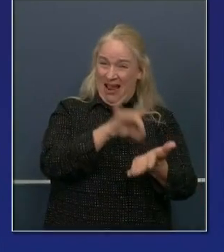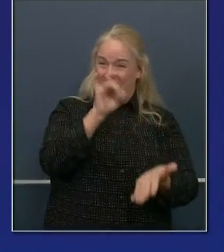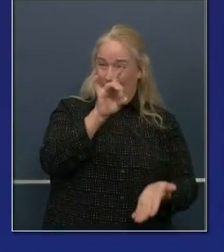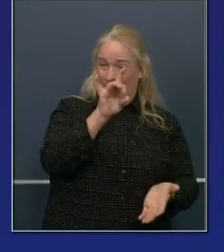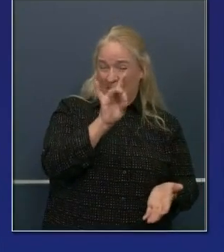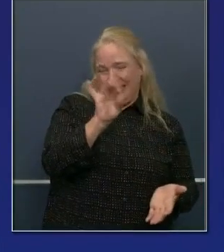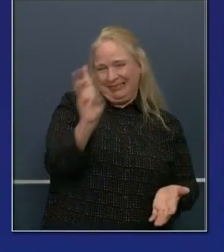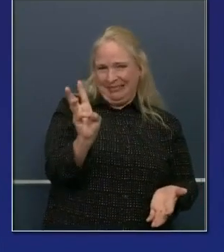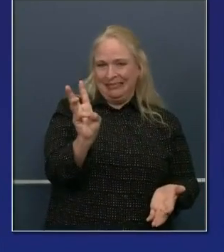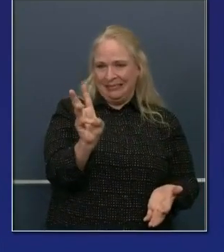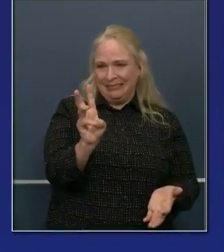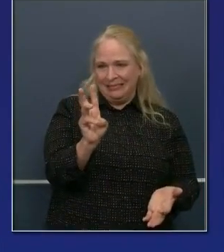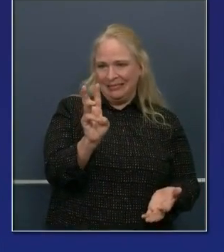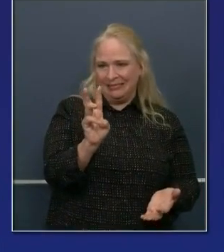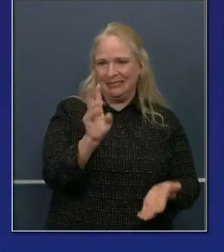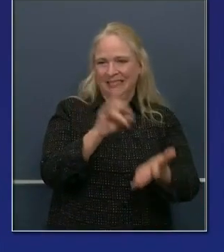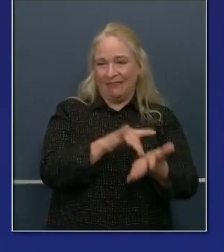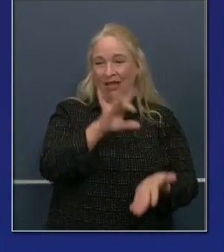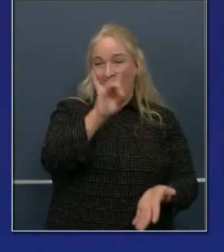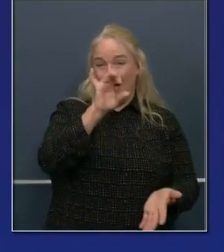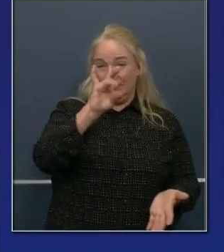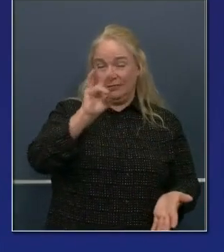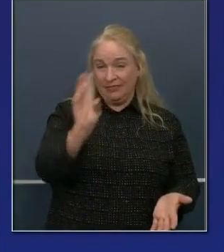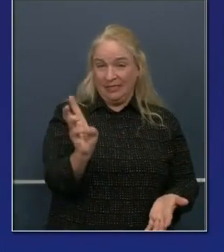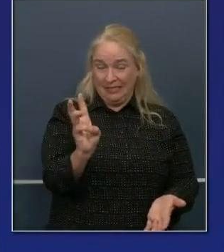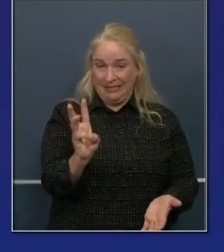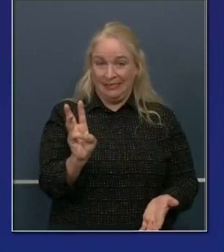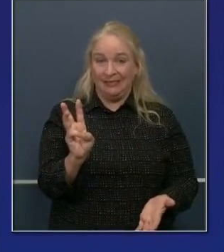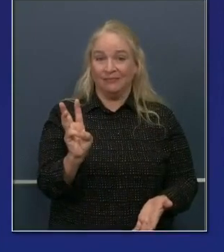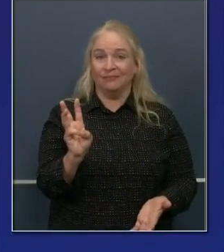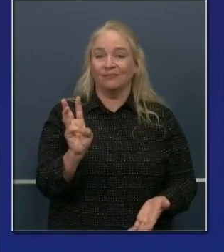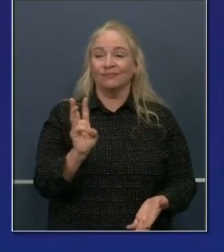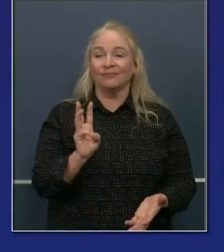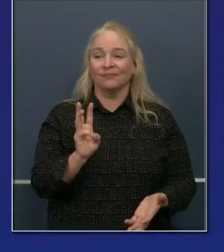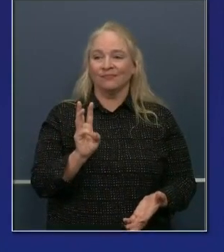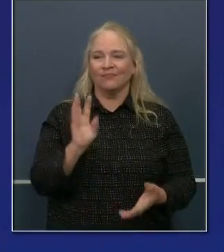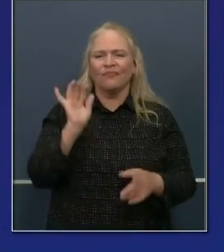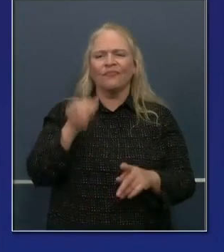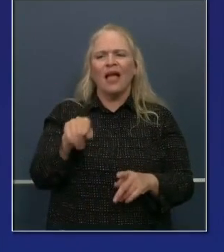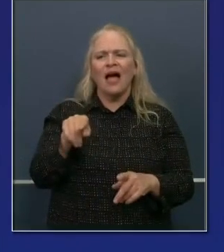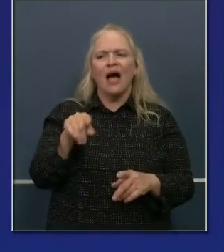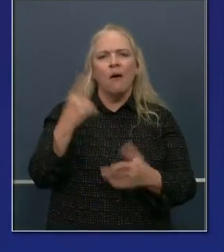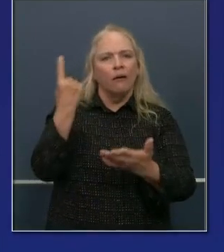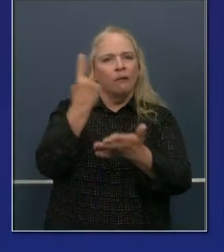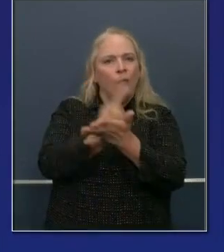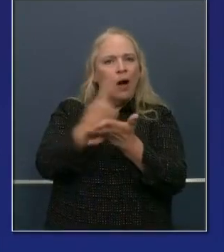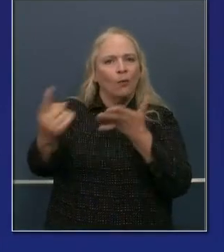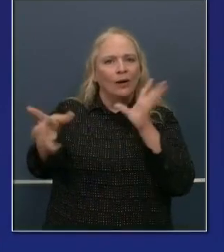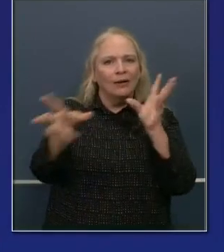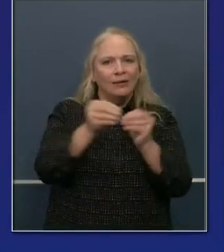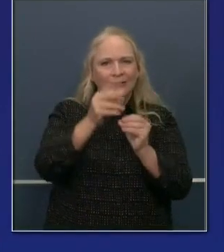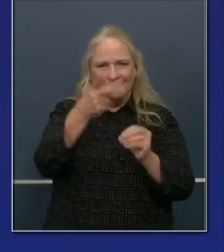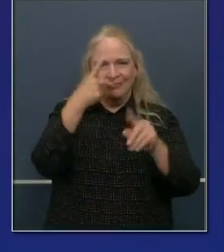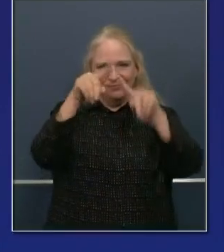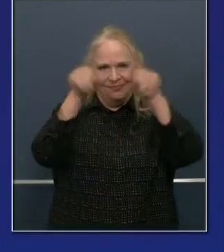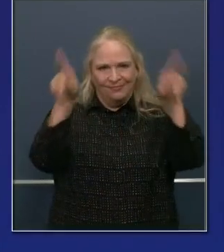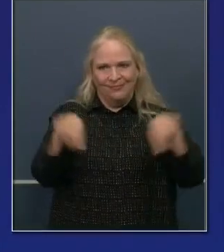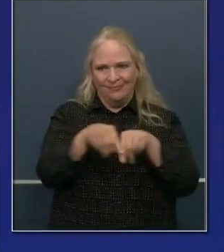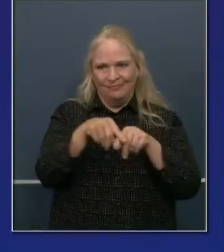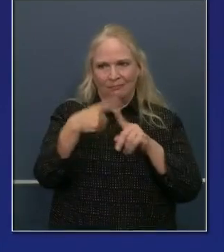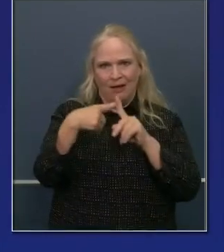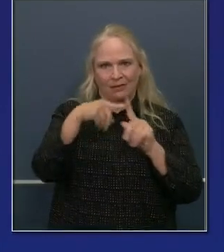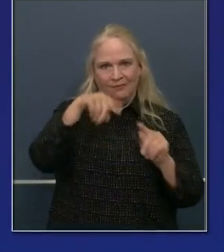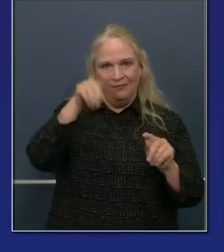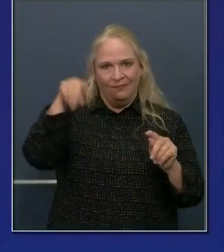,876. So you see that seven-day average trending upwards. What has trended